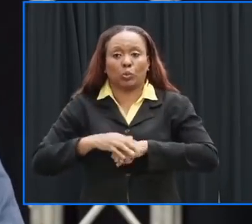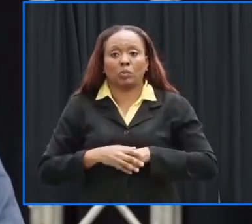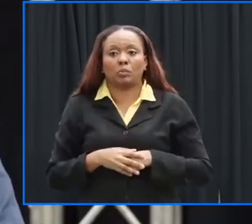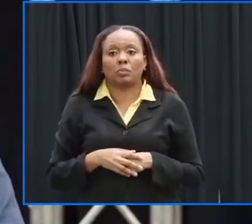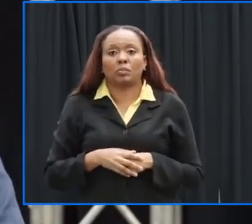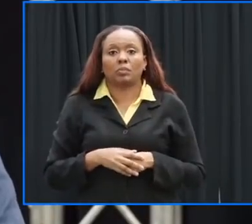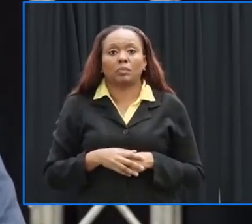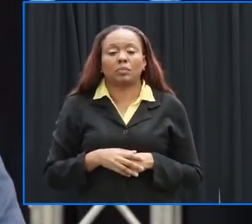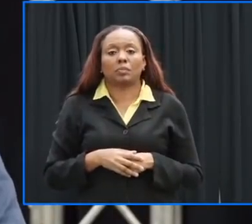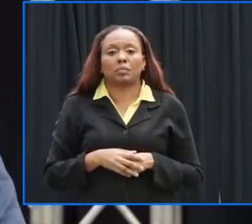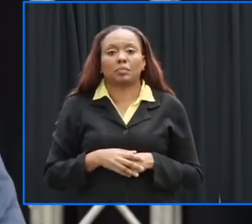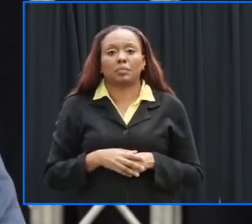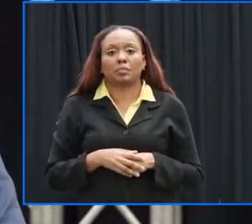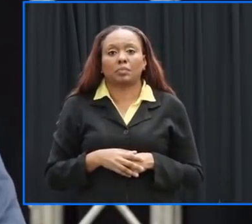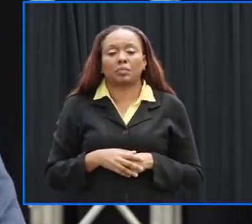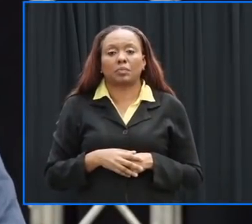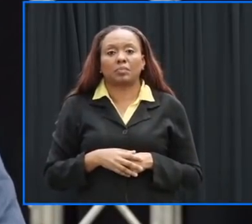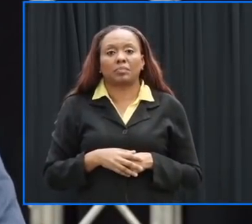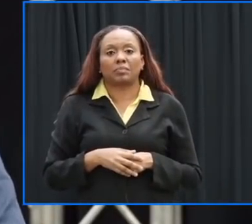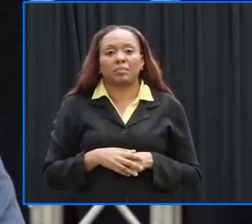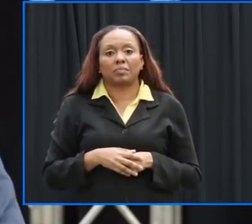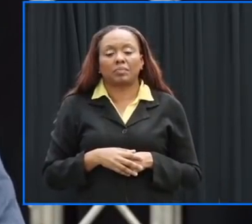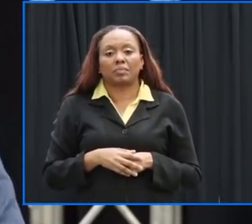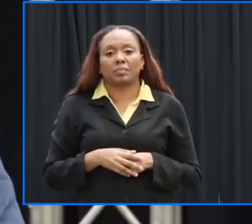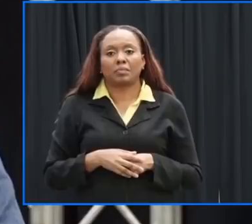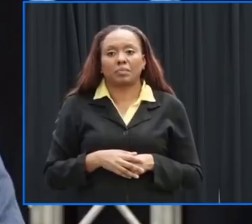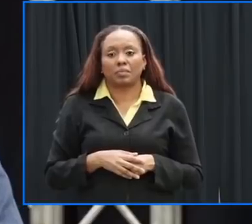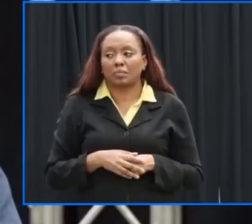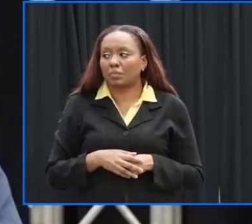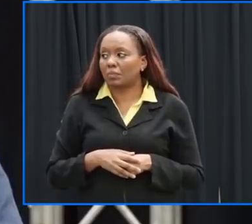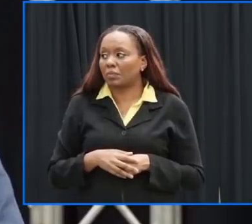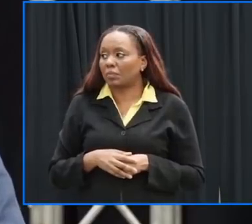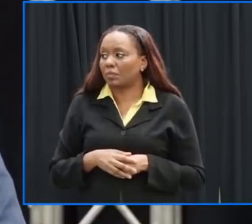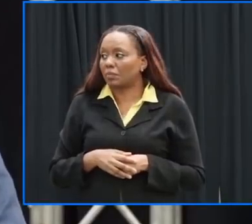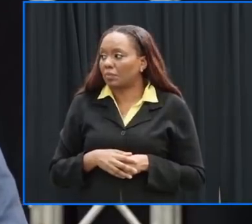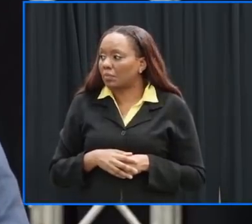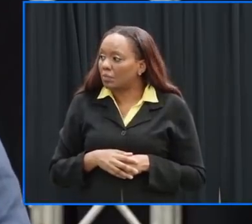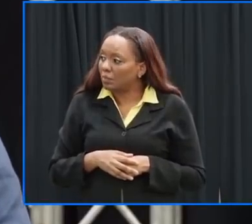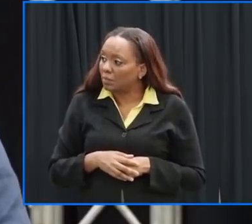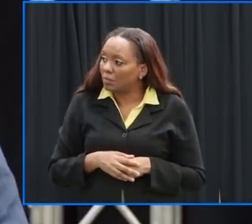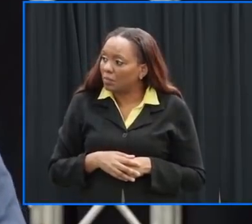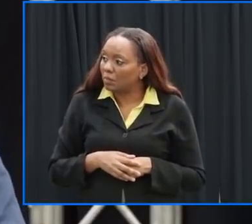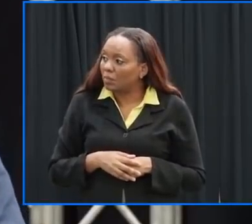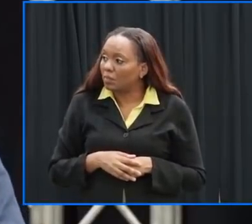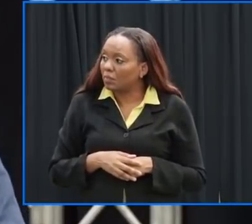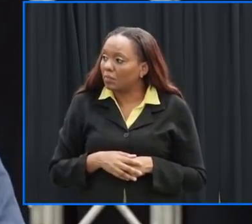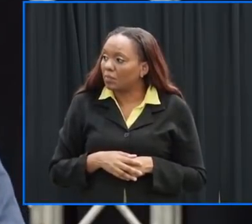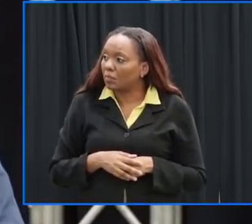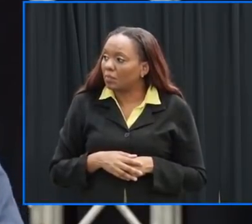is the non-essential private sector was 3 pm